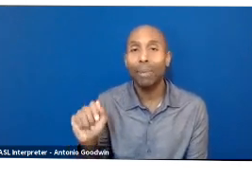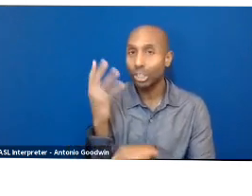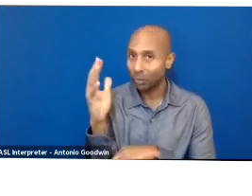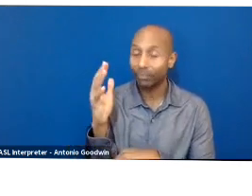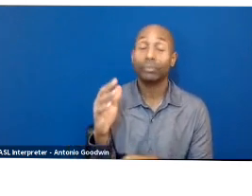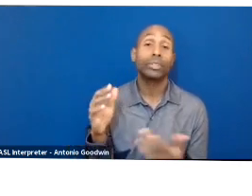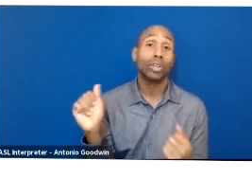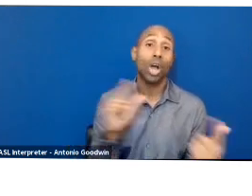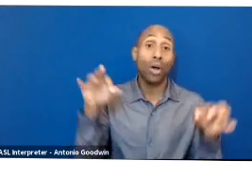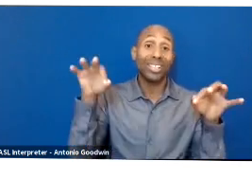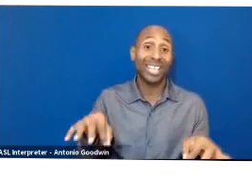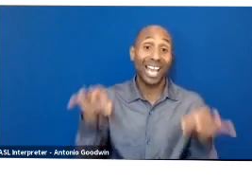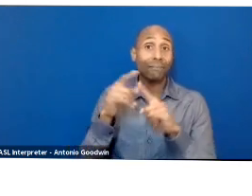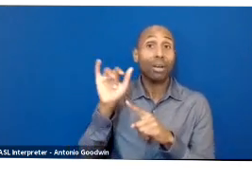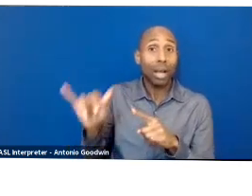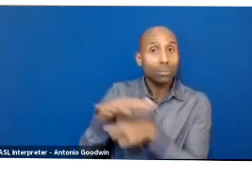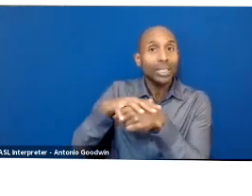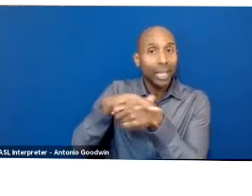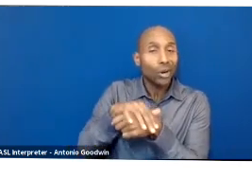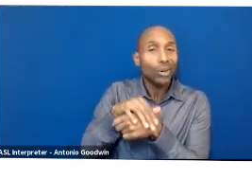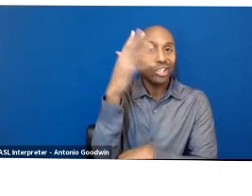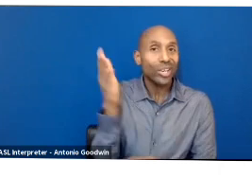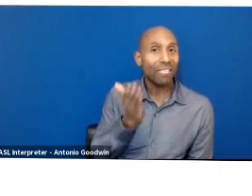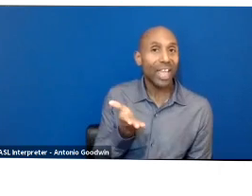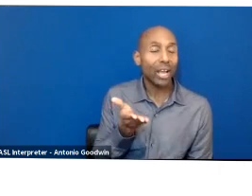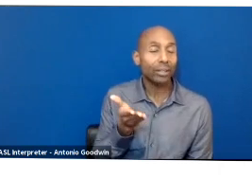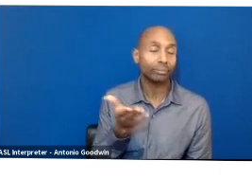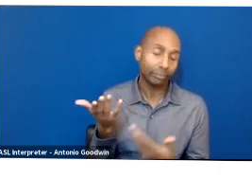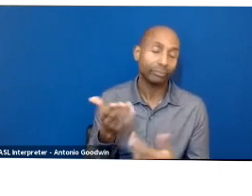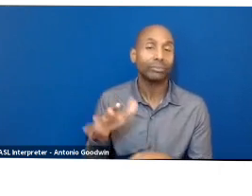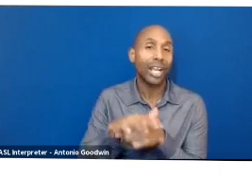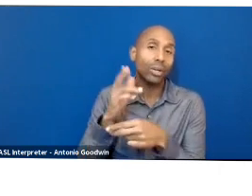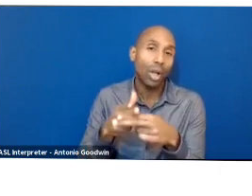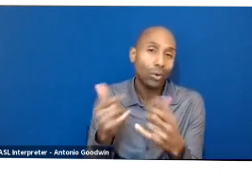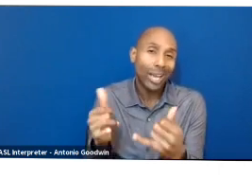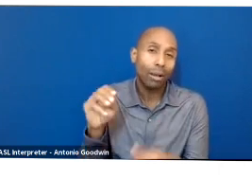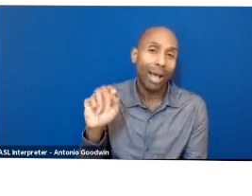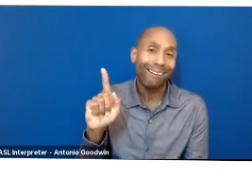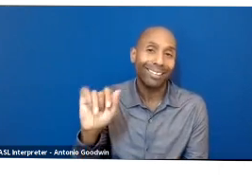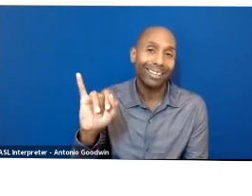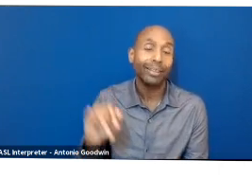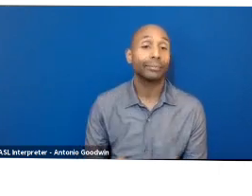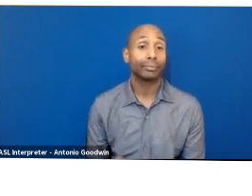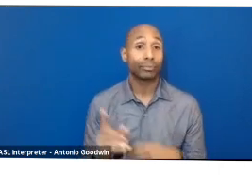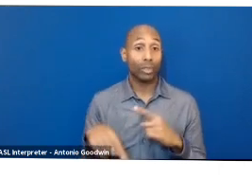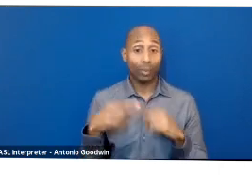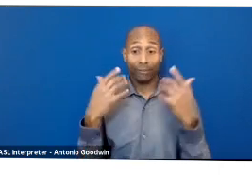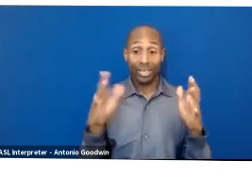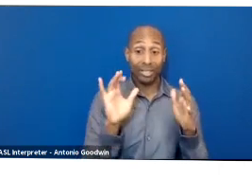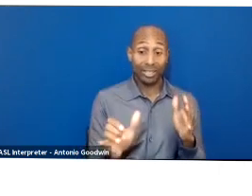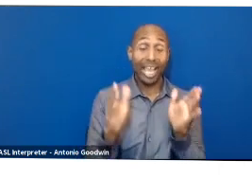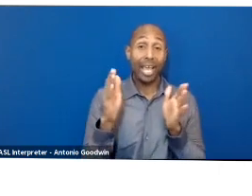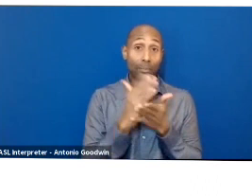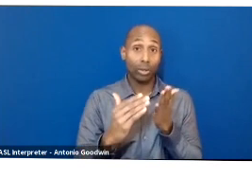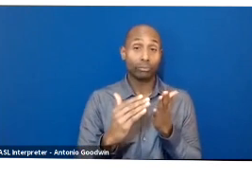in this geography in tropical Africa, in what is now Mali. After that process, it was then dried